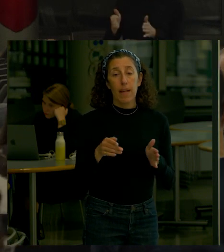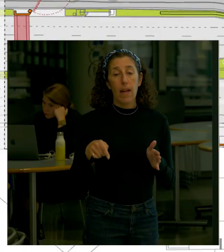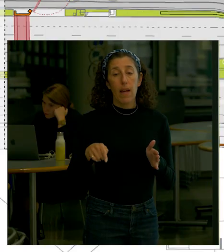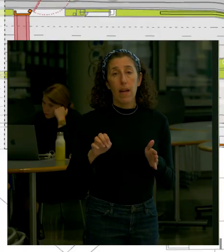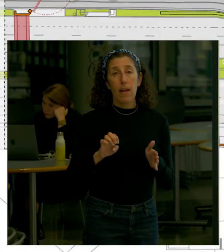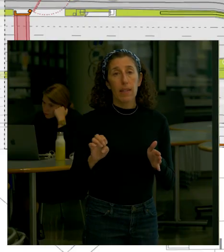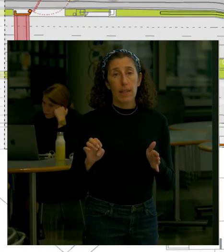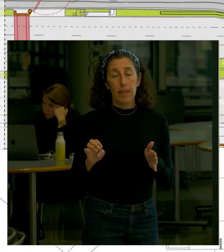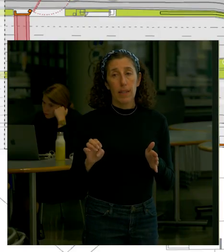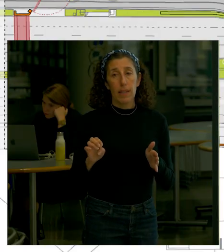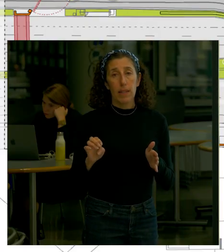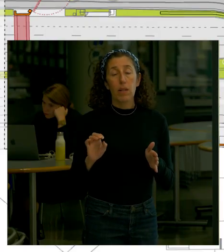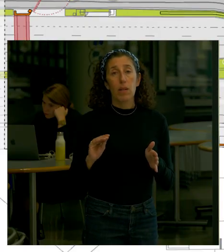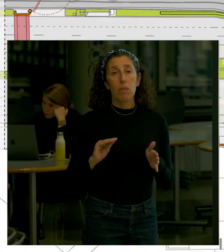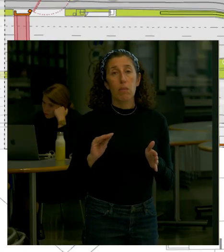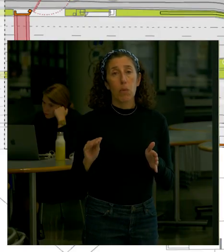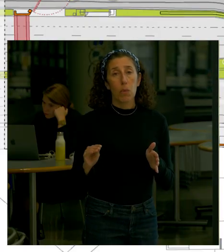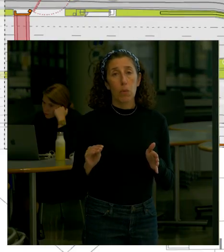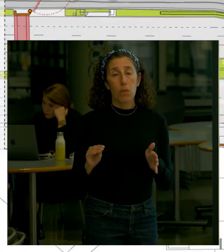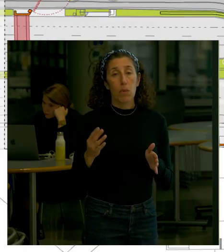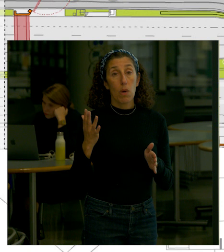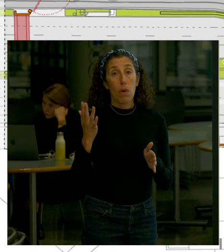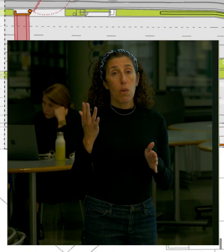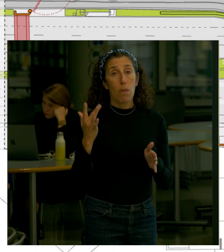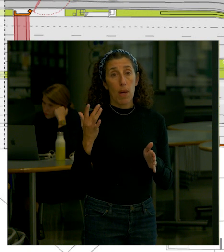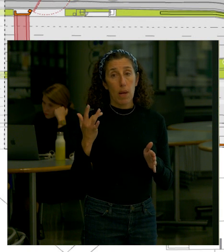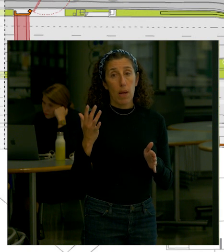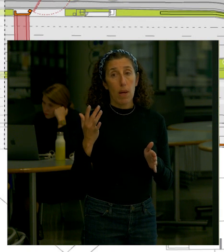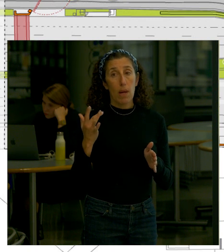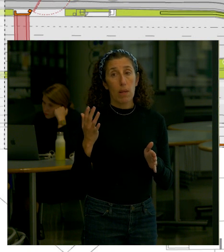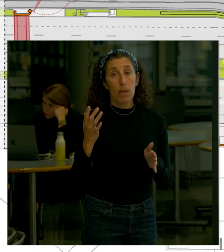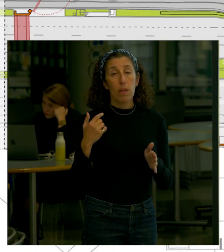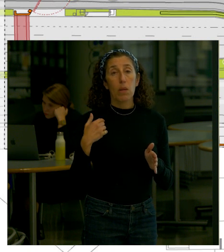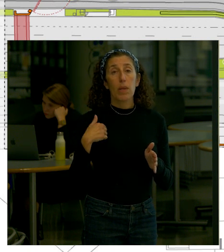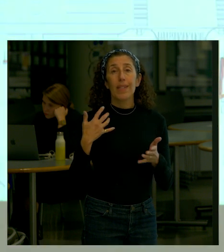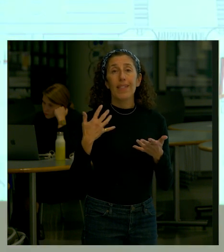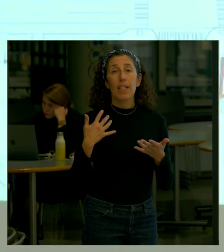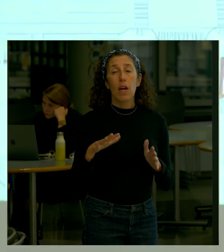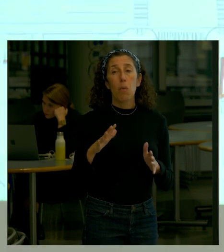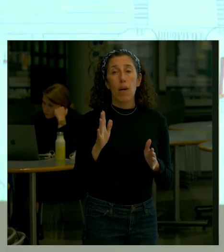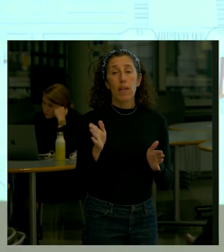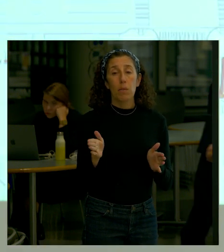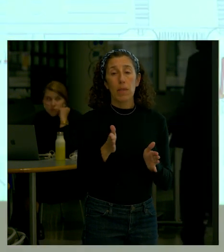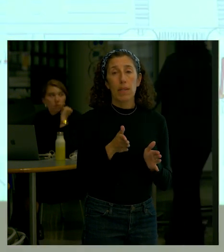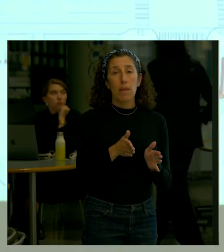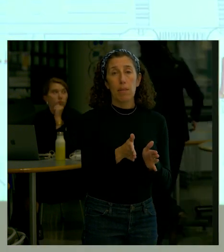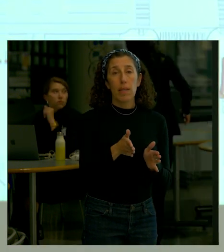the impacts that were created by having the project be either in the median or on the west side of West Street